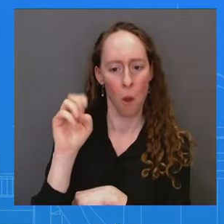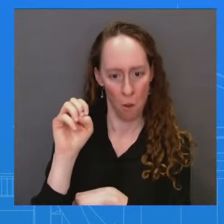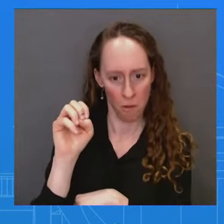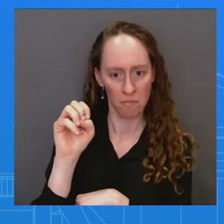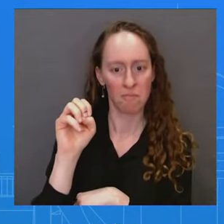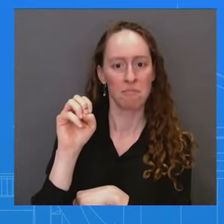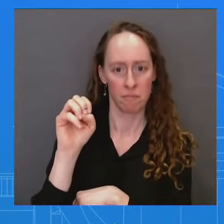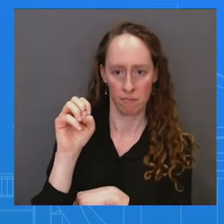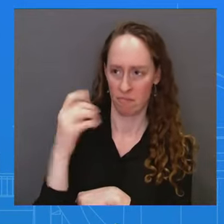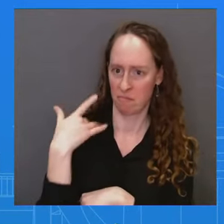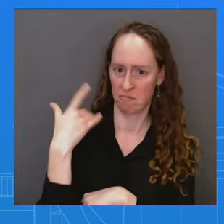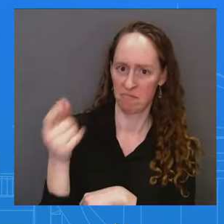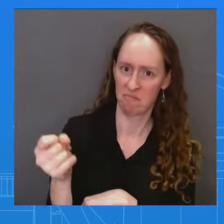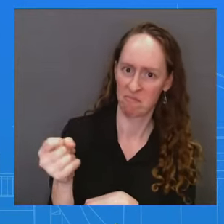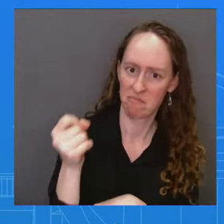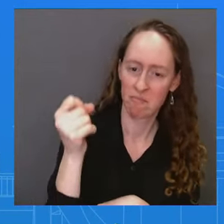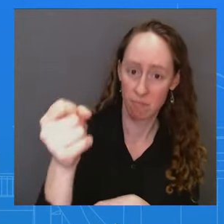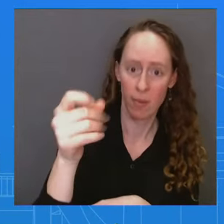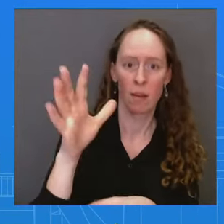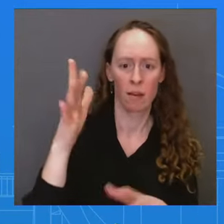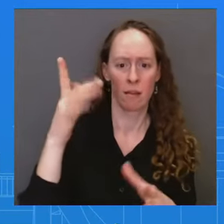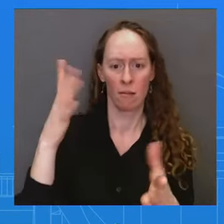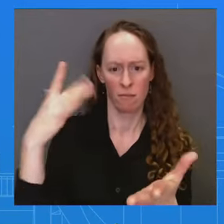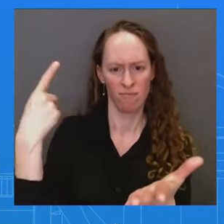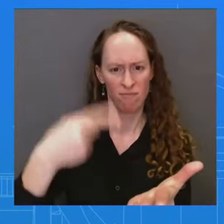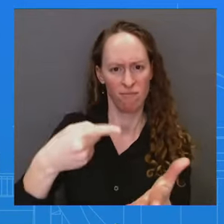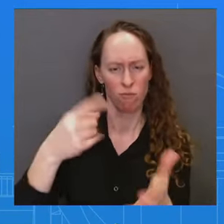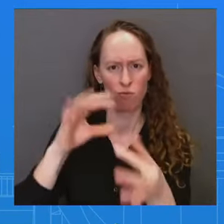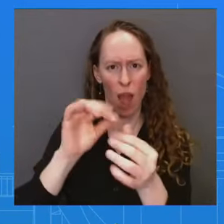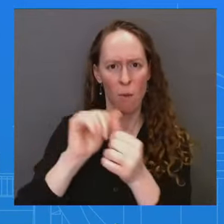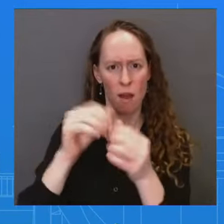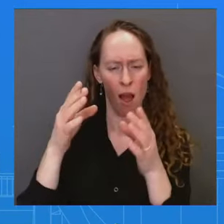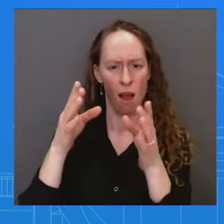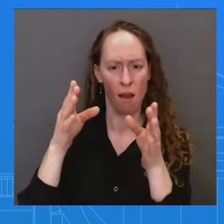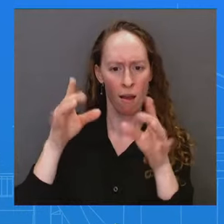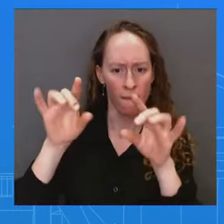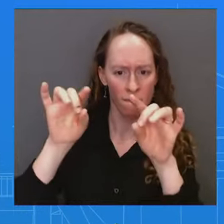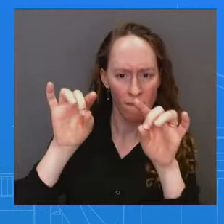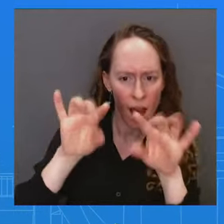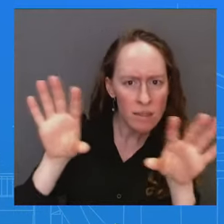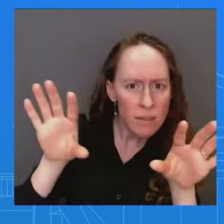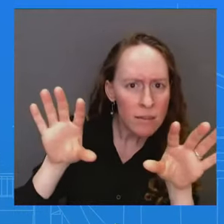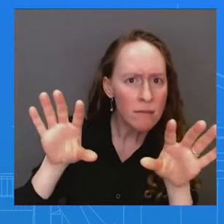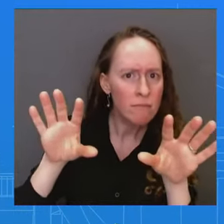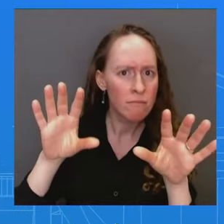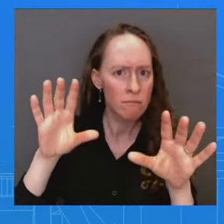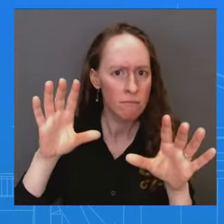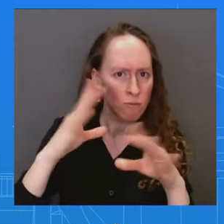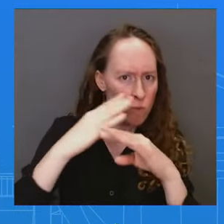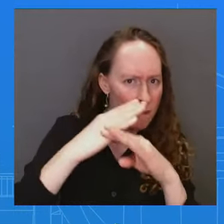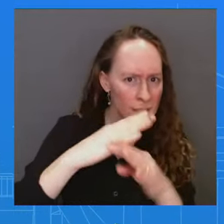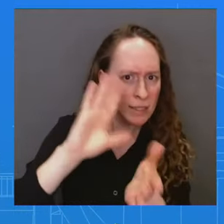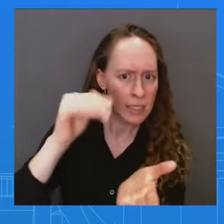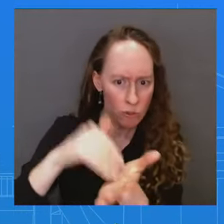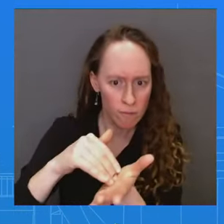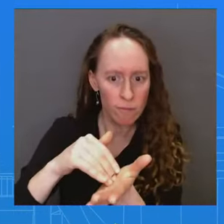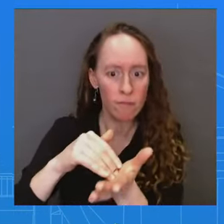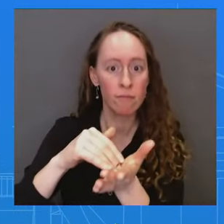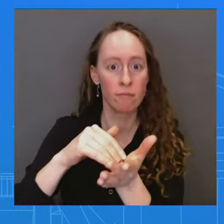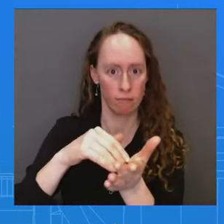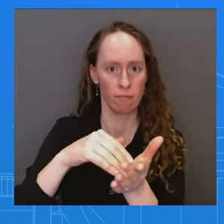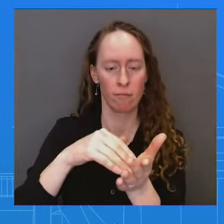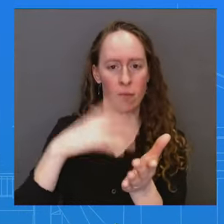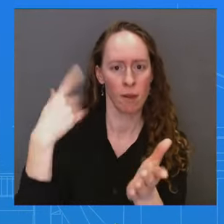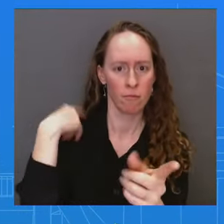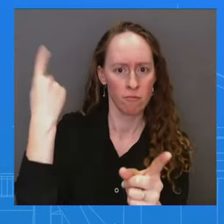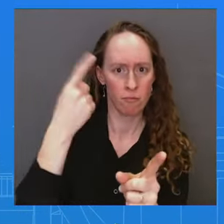White House has suggested. Uh, my question is, have you been in touch with any other governors about this initiative? So, look, I think,